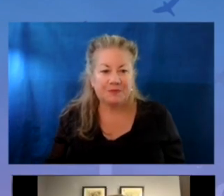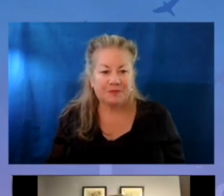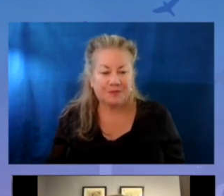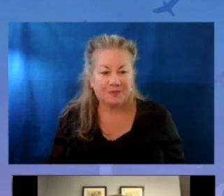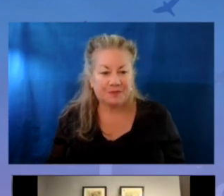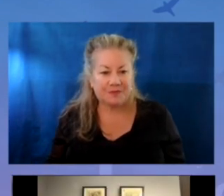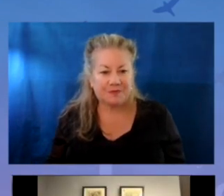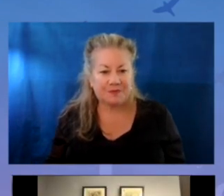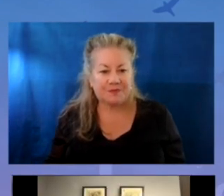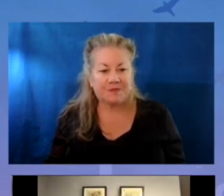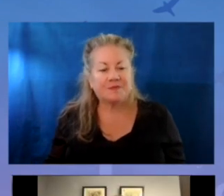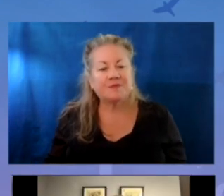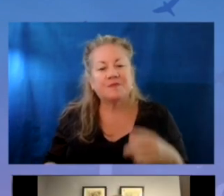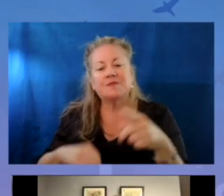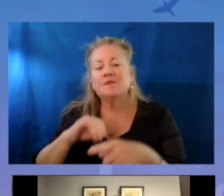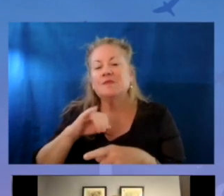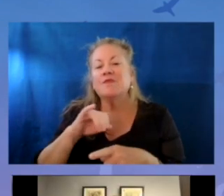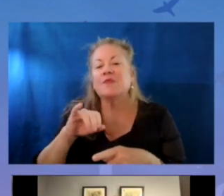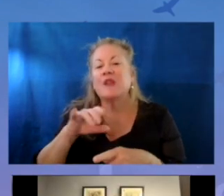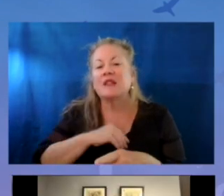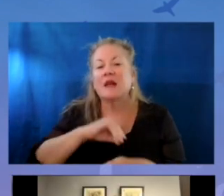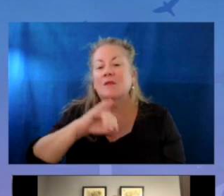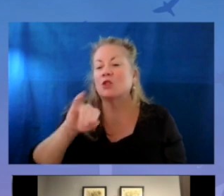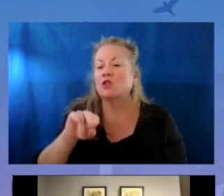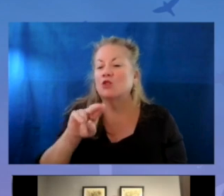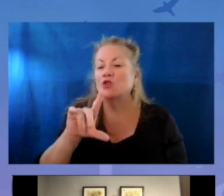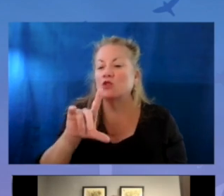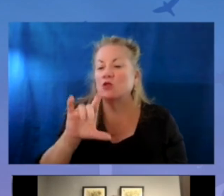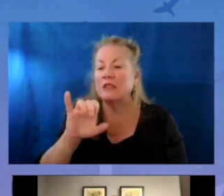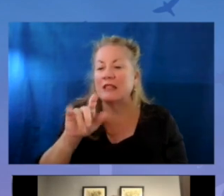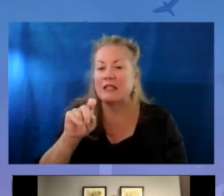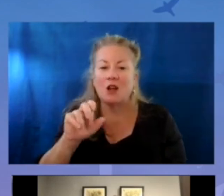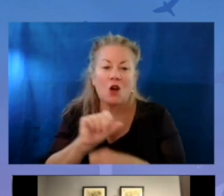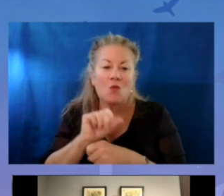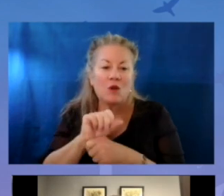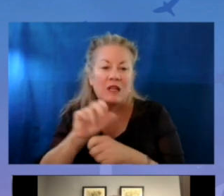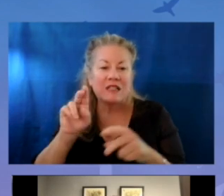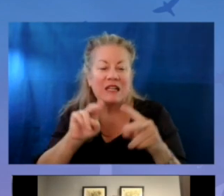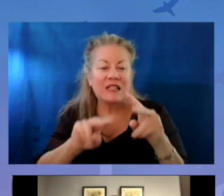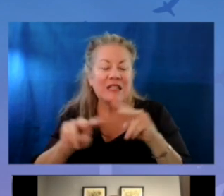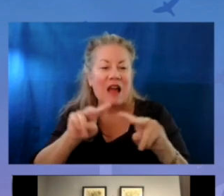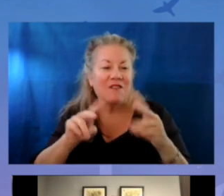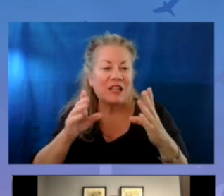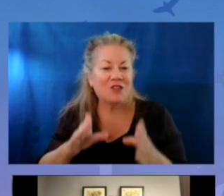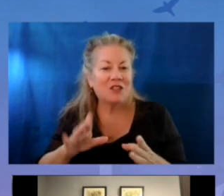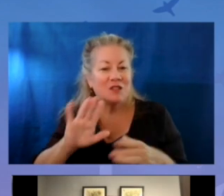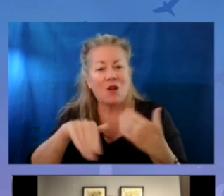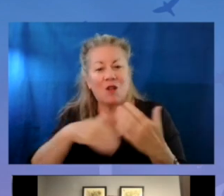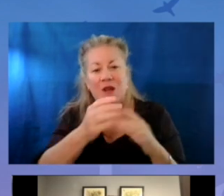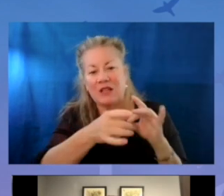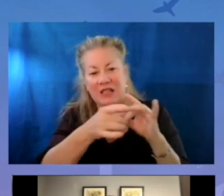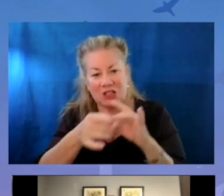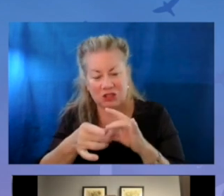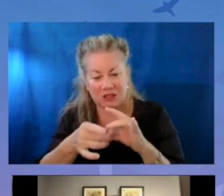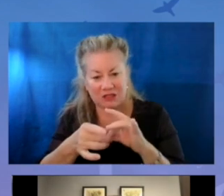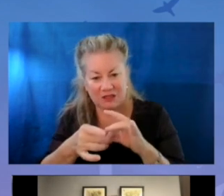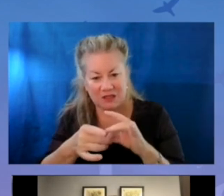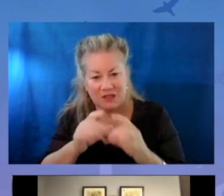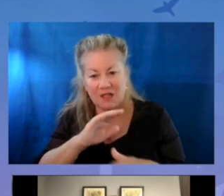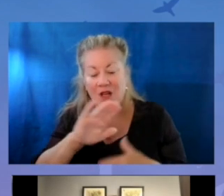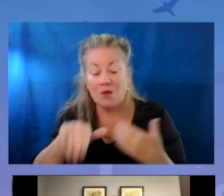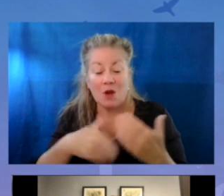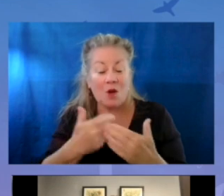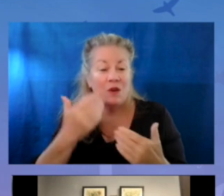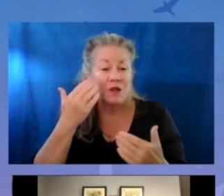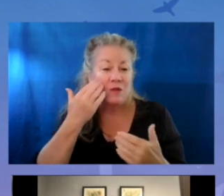Take it from Juliette. Our work as Navigators is all about connections. We